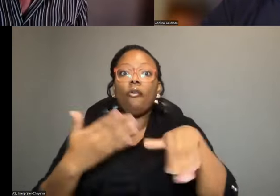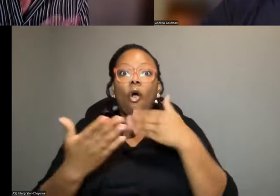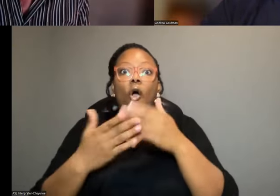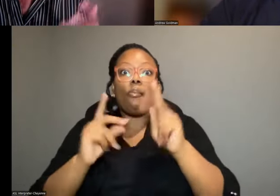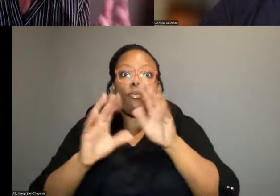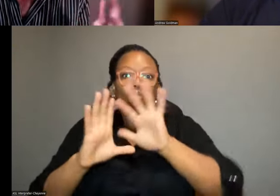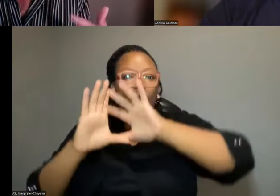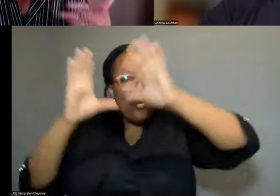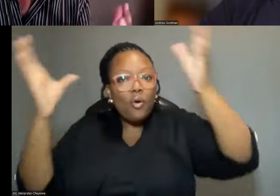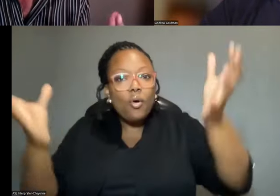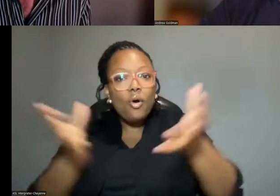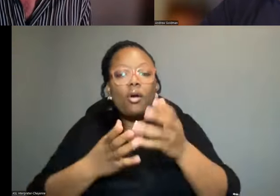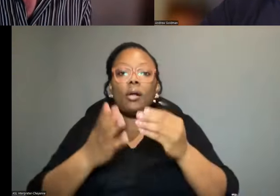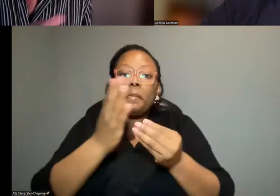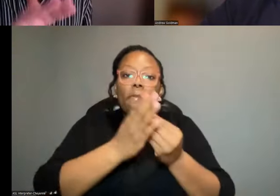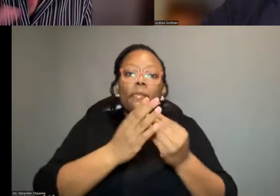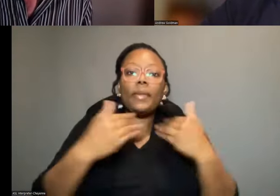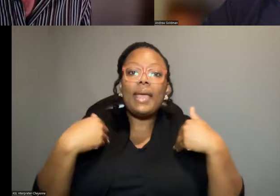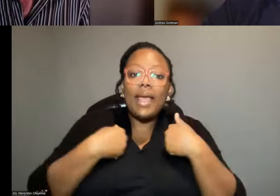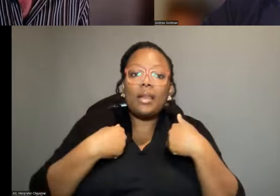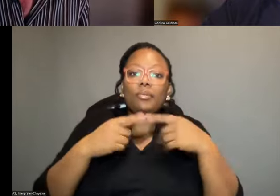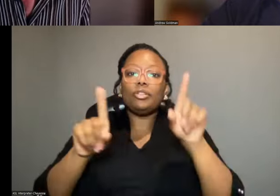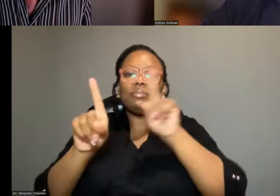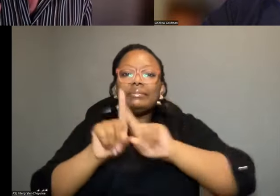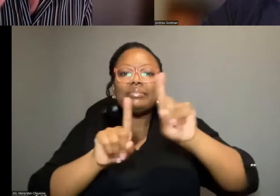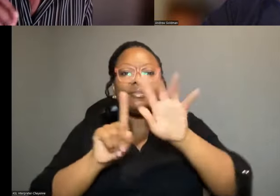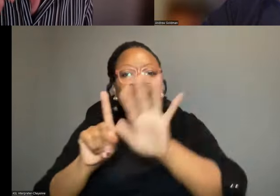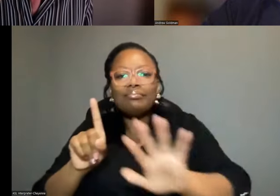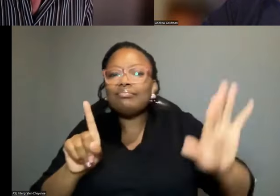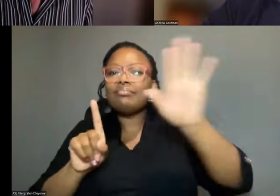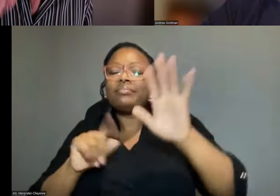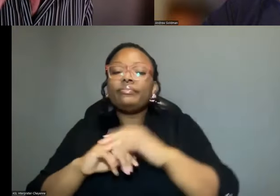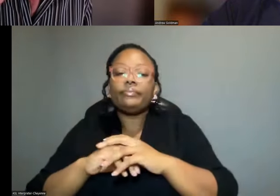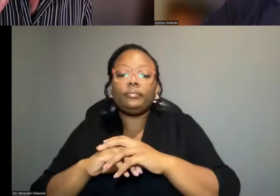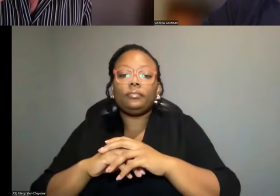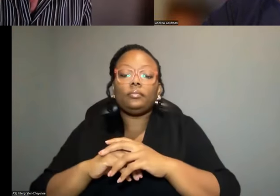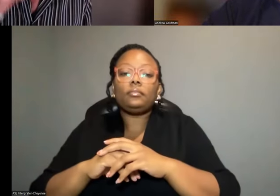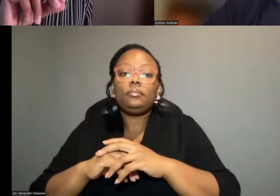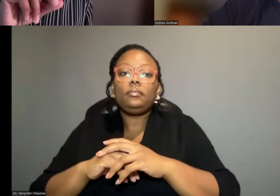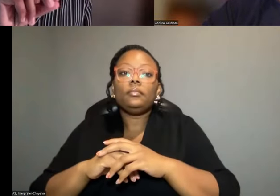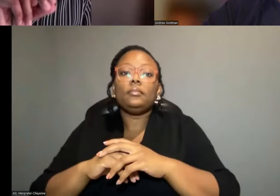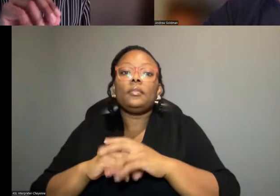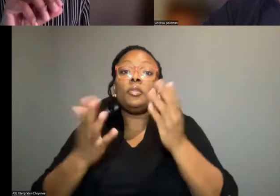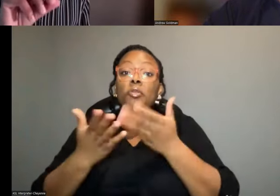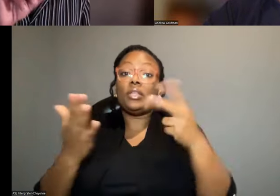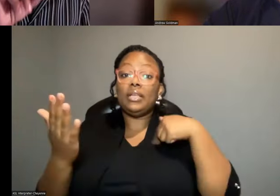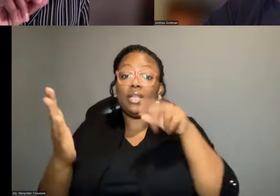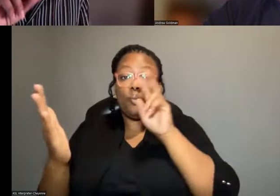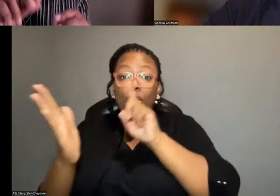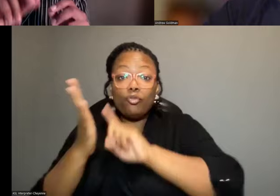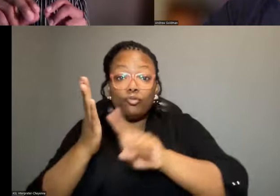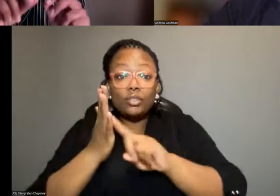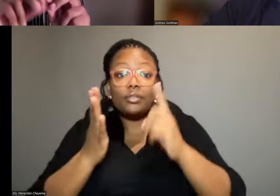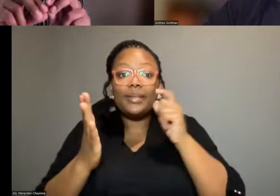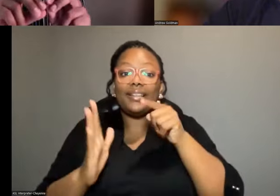around the world, plants and animals, sorry, animals across many, many taxa. So those are the alleles that we're looking at because